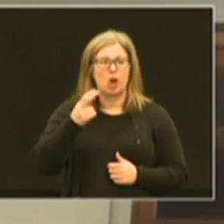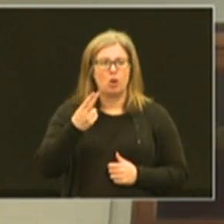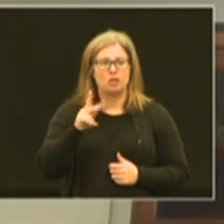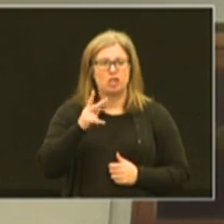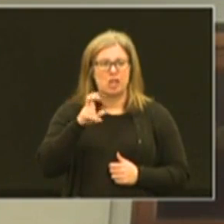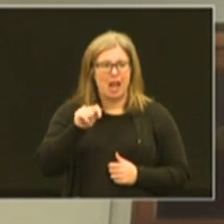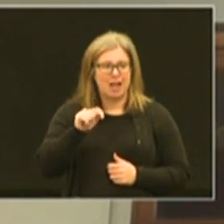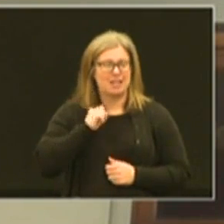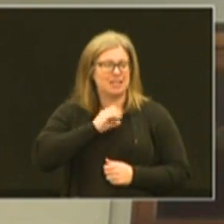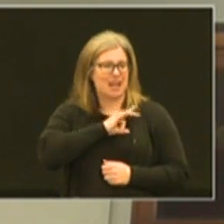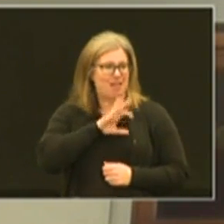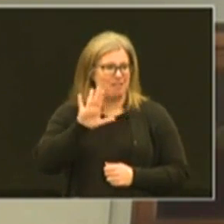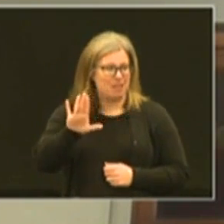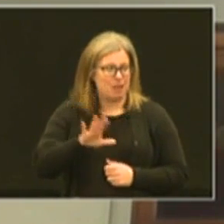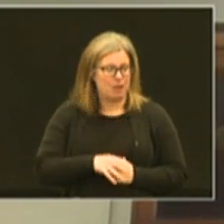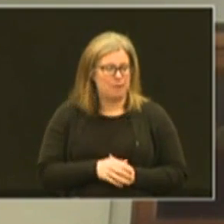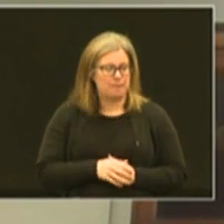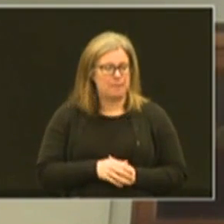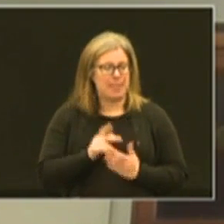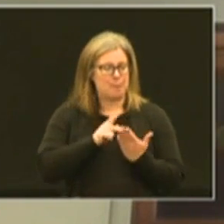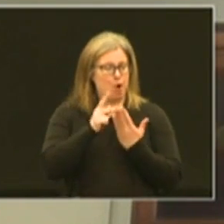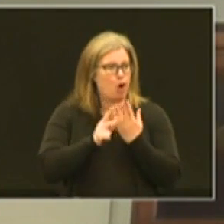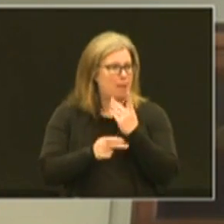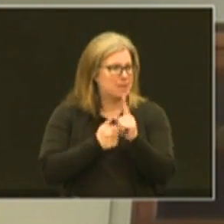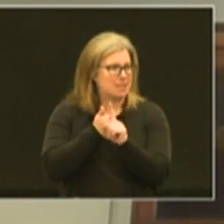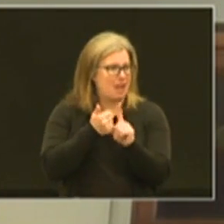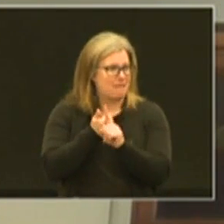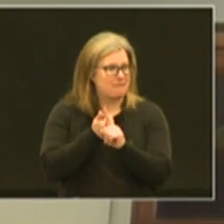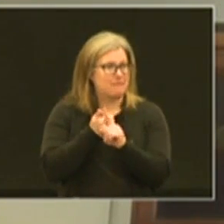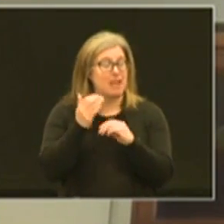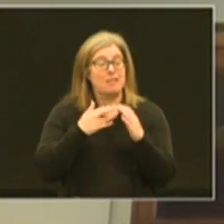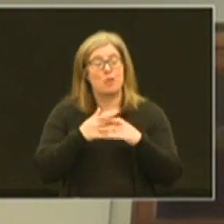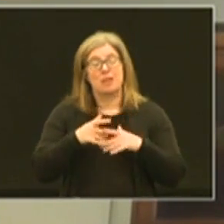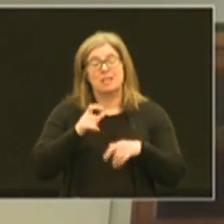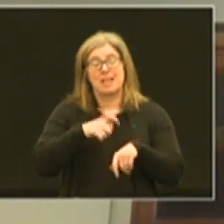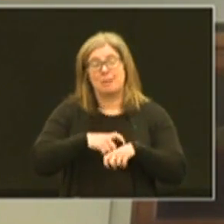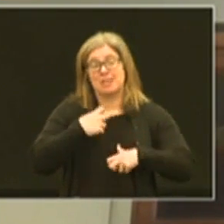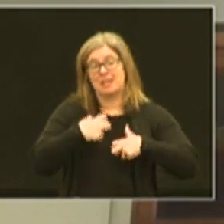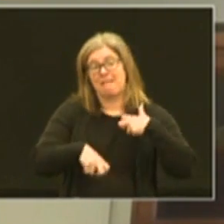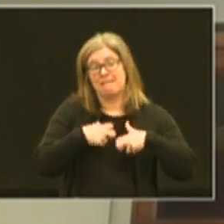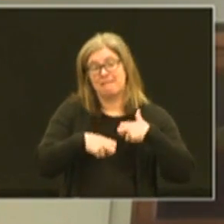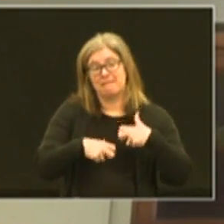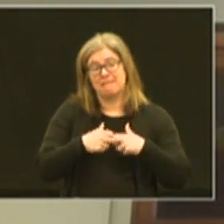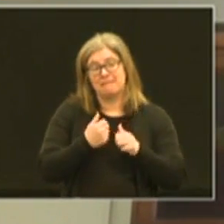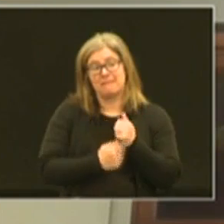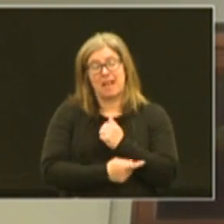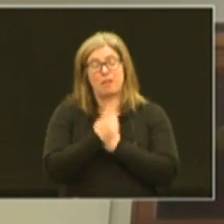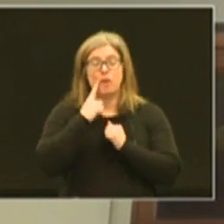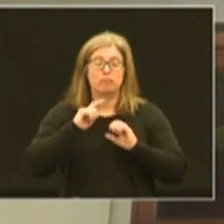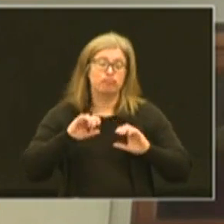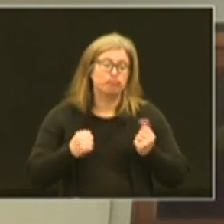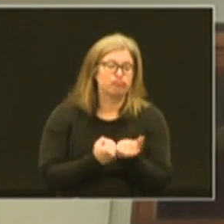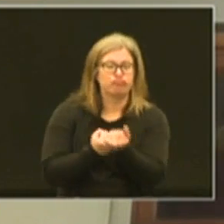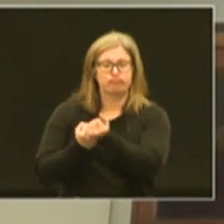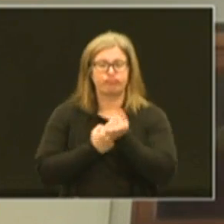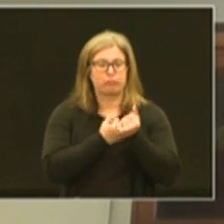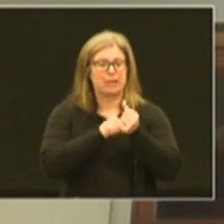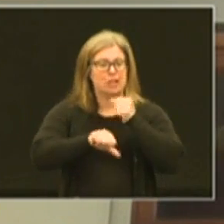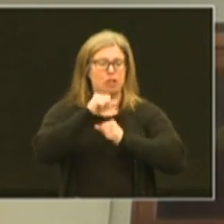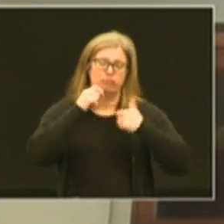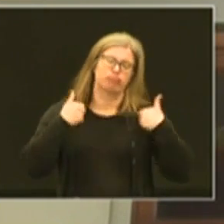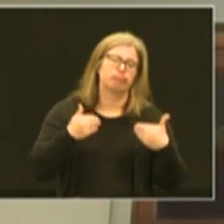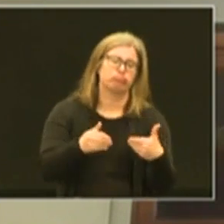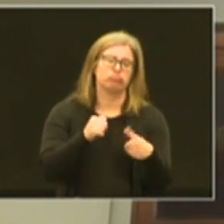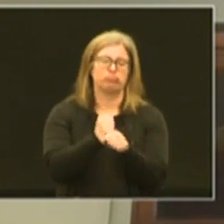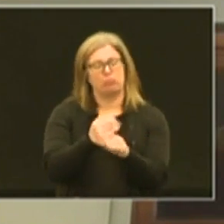staff and this and the um program itself that even when times were tough everyone rallied around each other and said let's get